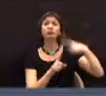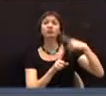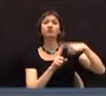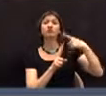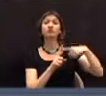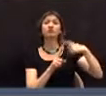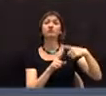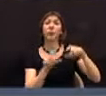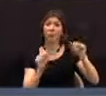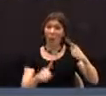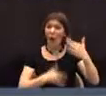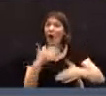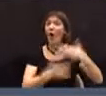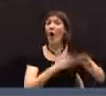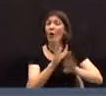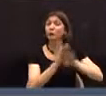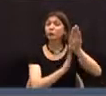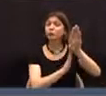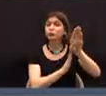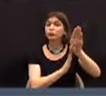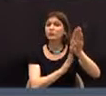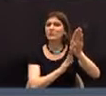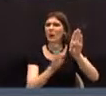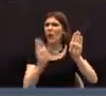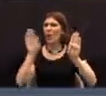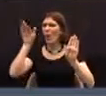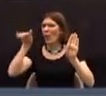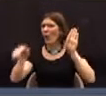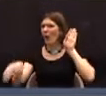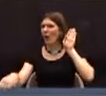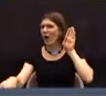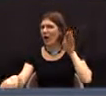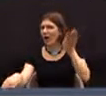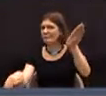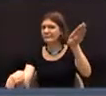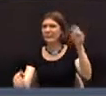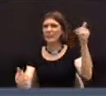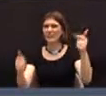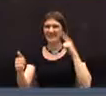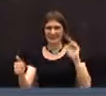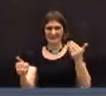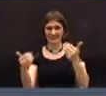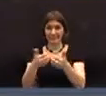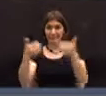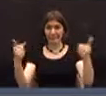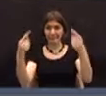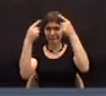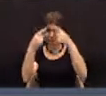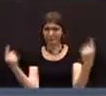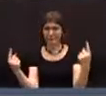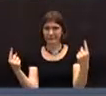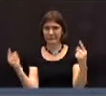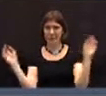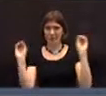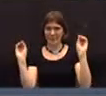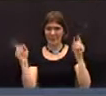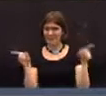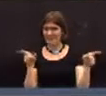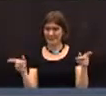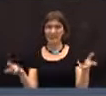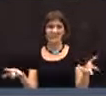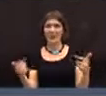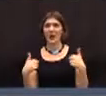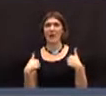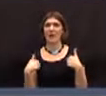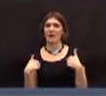future and that there's a lot going for the town and that we're on an upswing. So it seems like there's a divide in the town that's, you know, pretty obvious. And